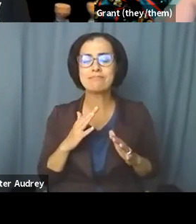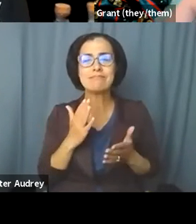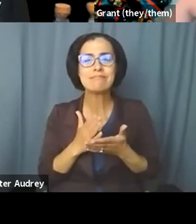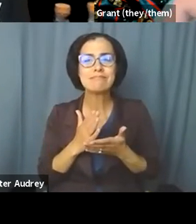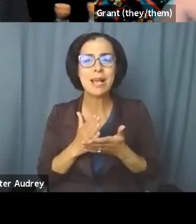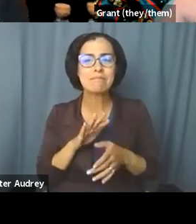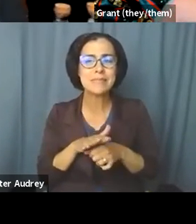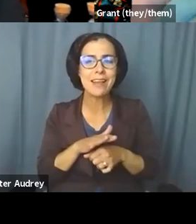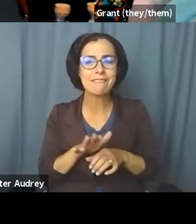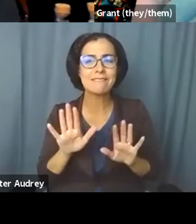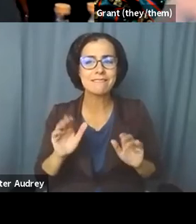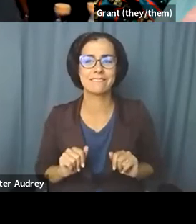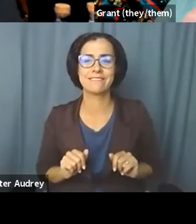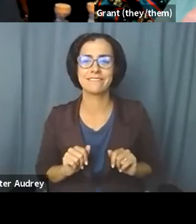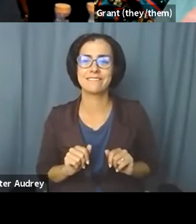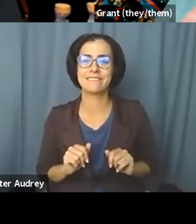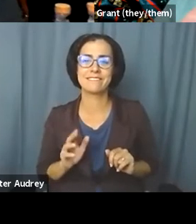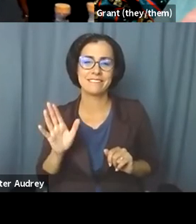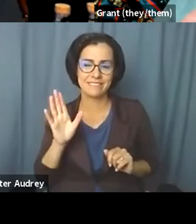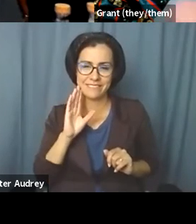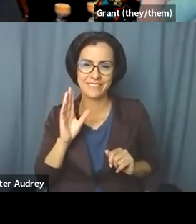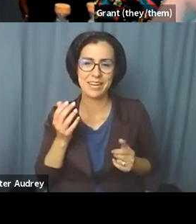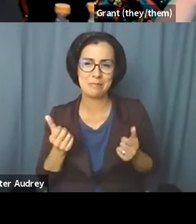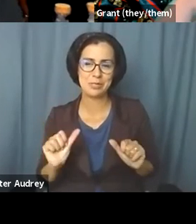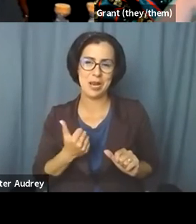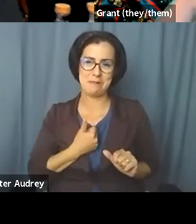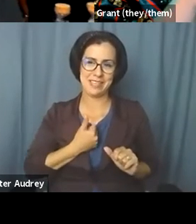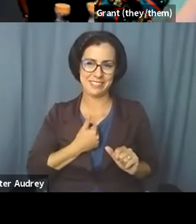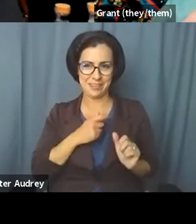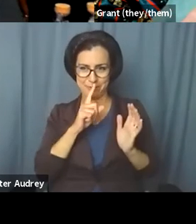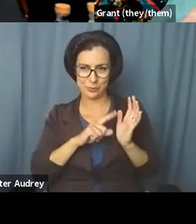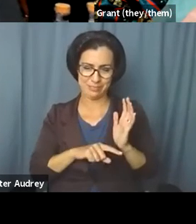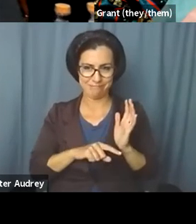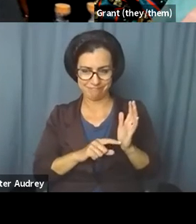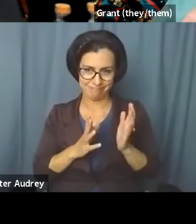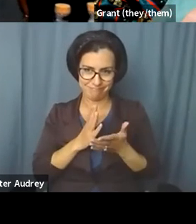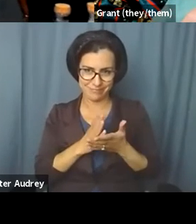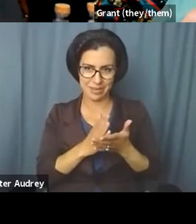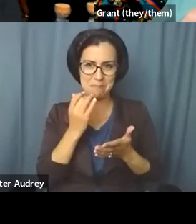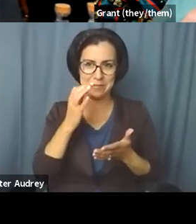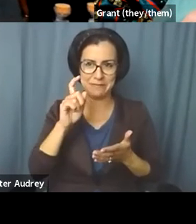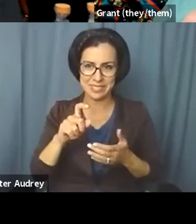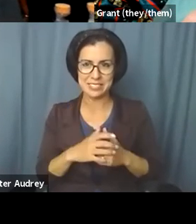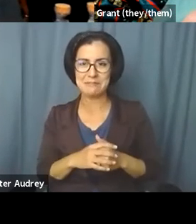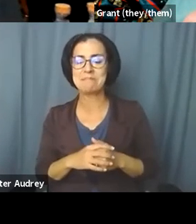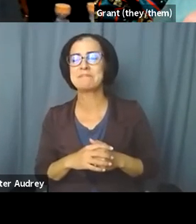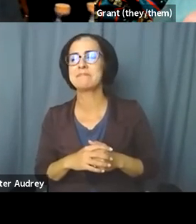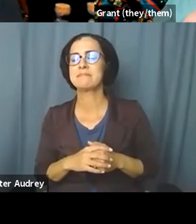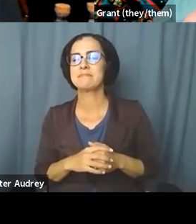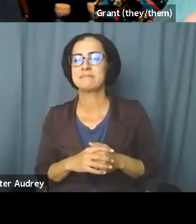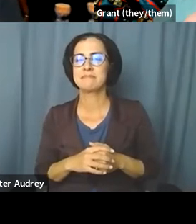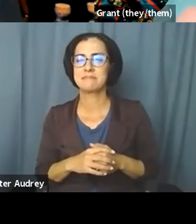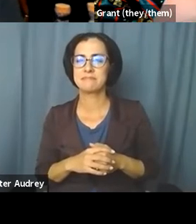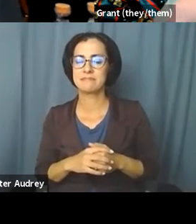it's fine. Um, and I'm going to do my own practice to make sure I do that as well. Um, so, uh,